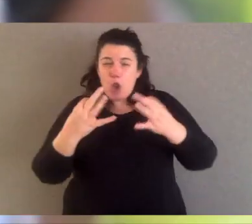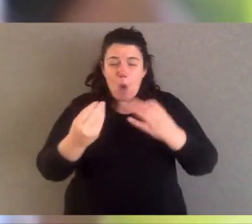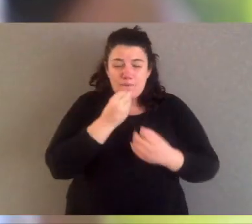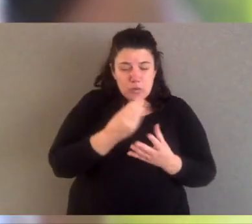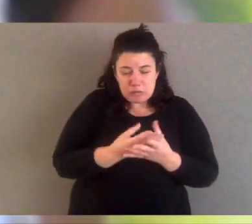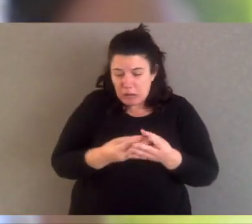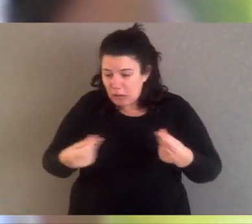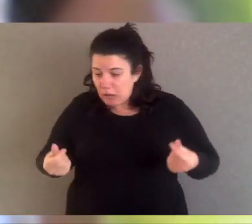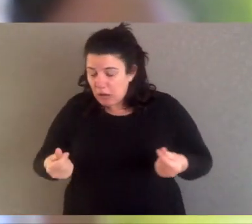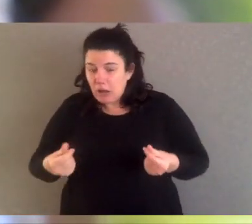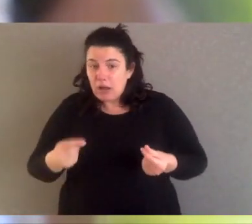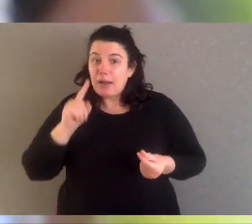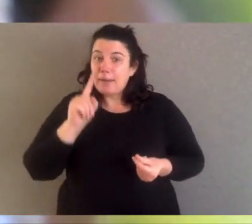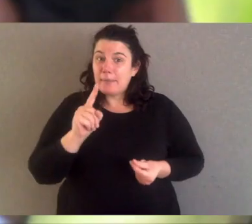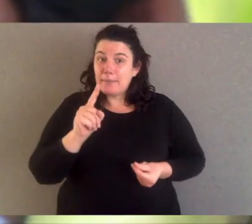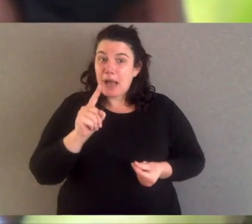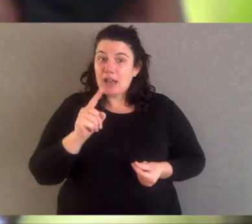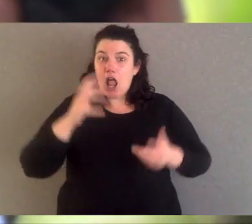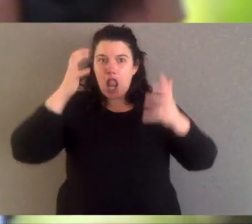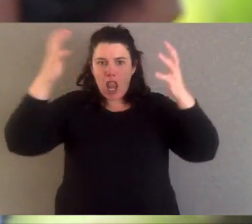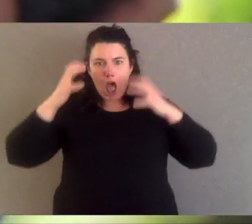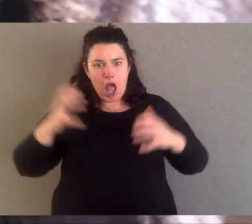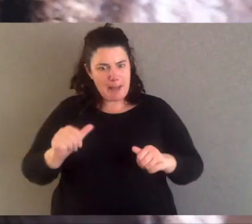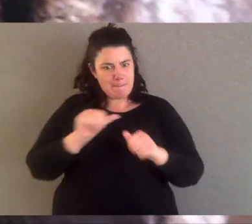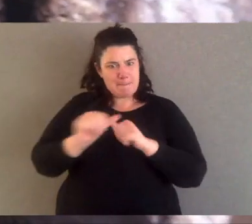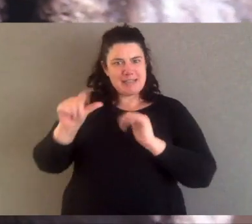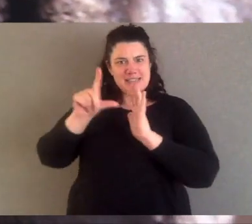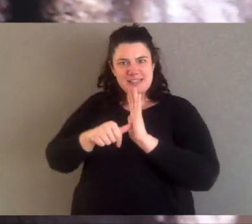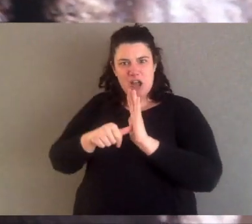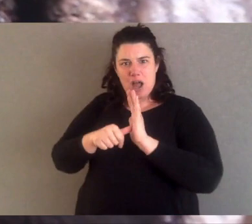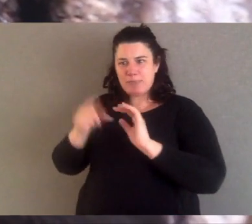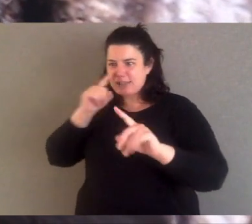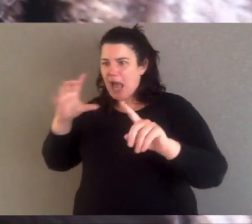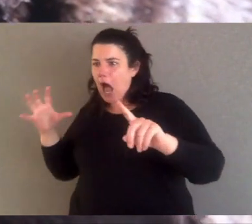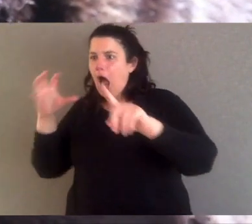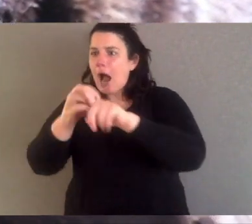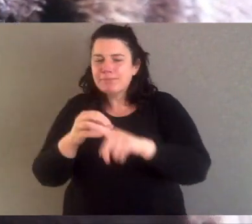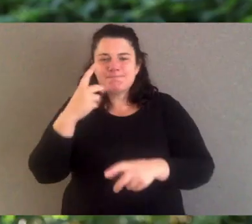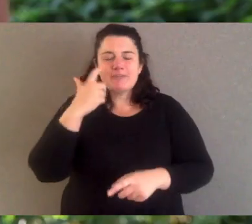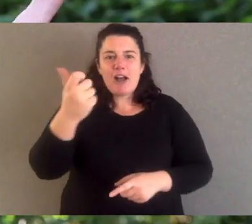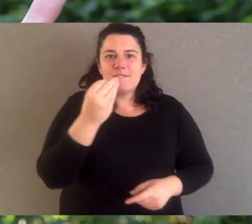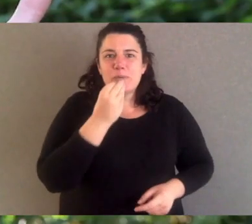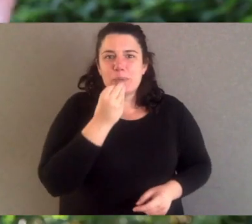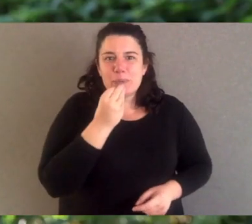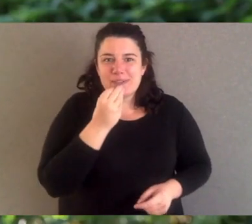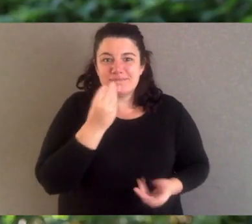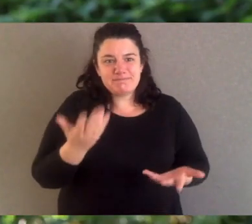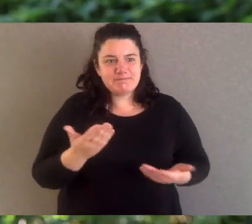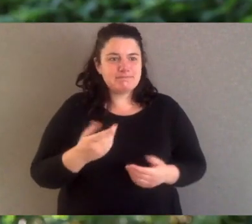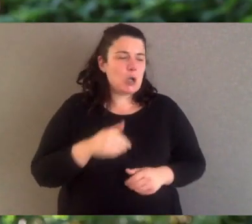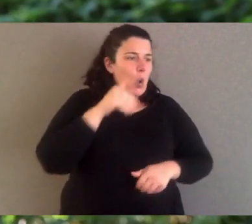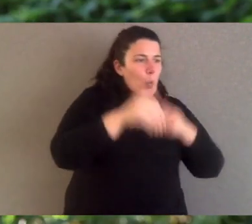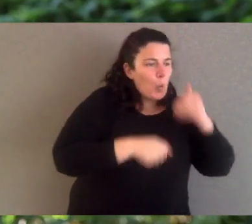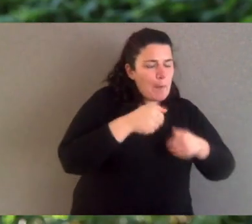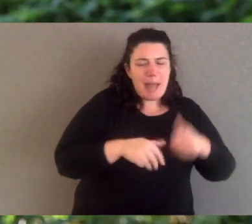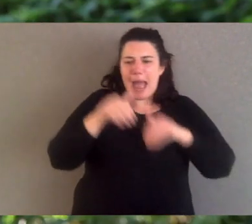for lions because wildebeest are easier to hunt. Now in Australia with dingoes, whether it's wombats, kangaroos, emus, it's similar.